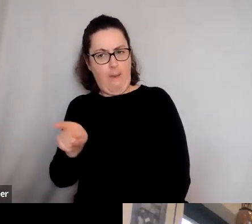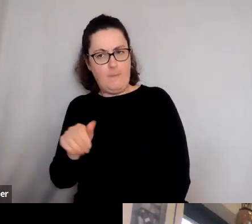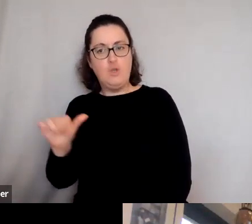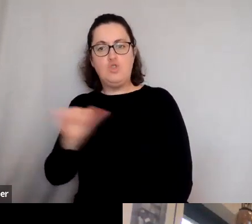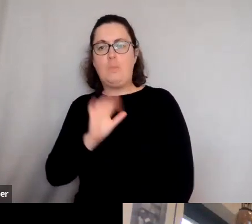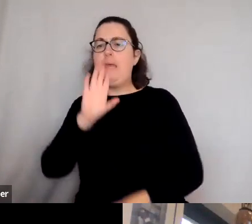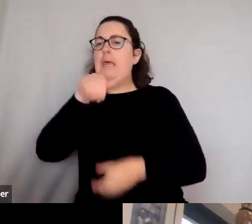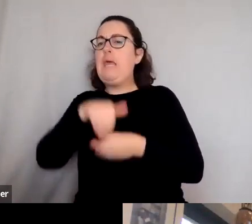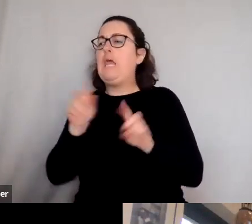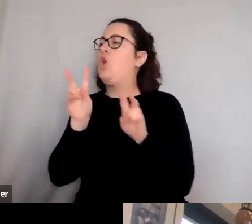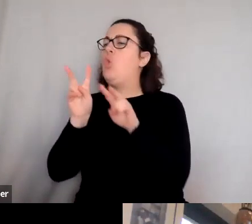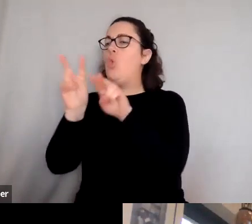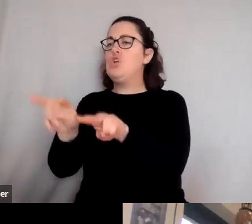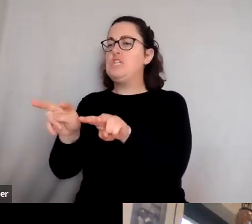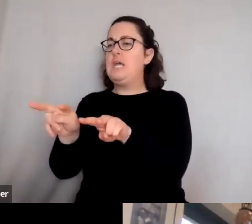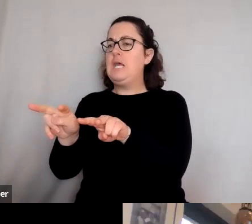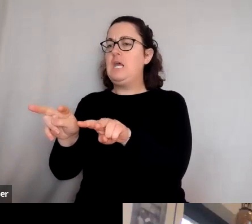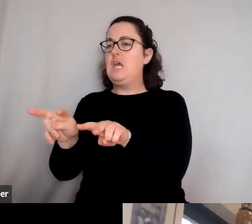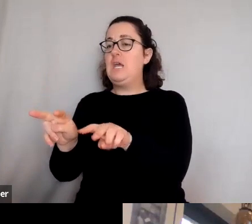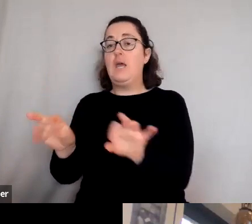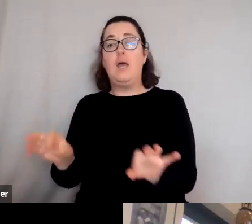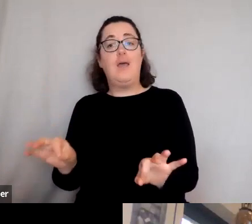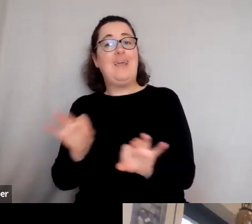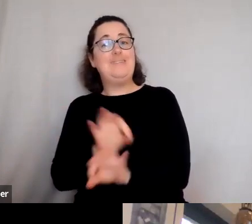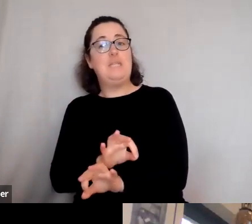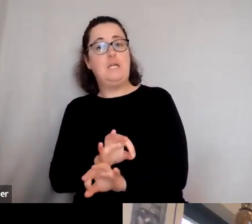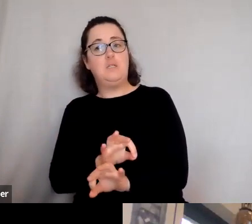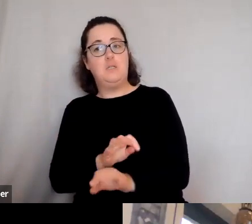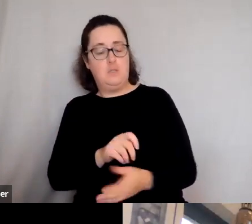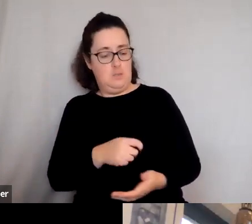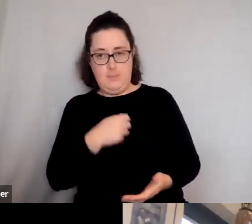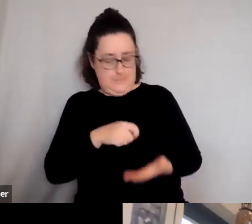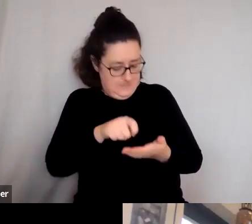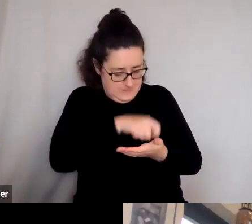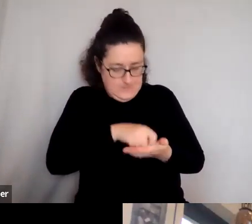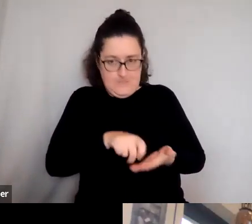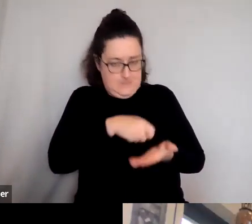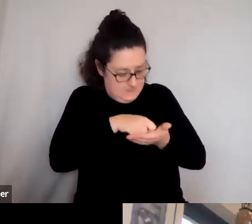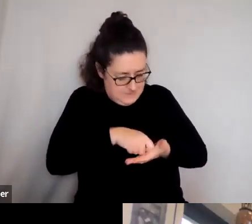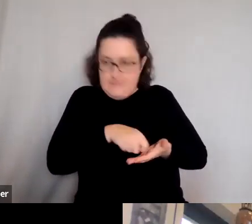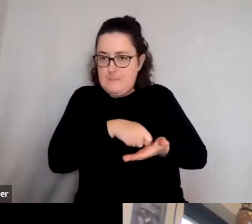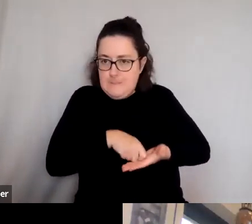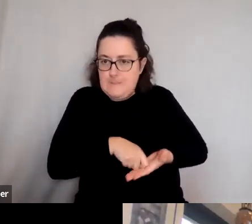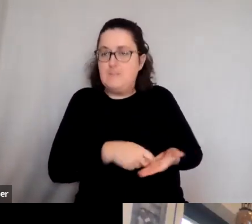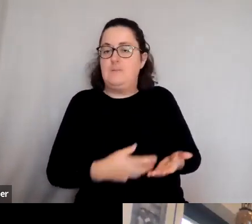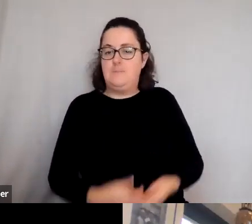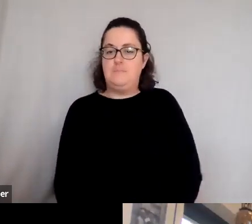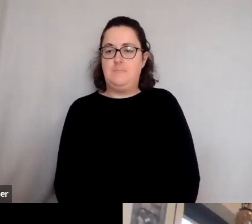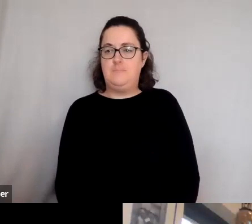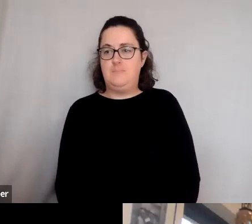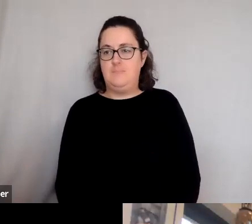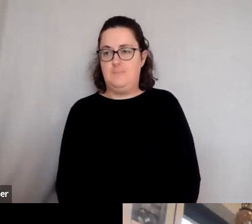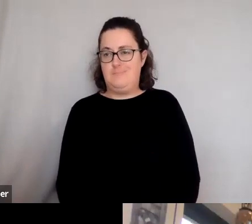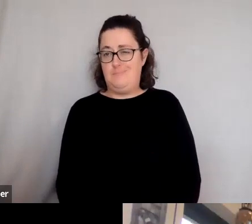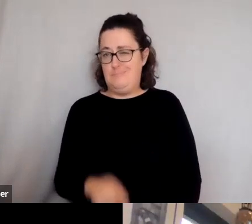be joining in, watching the games, etc. And instead, he was signing his letters. Now, it's a little